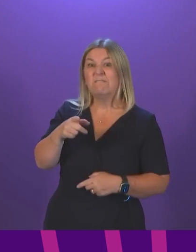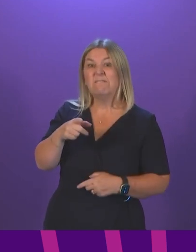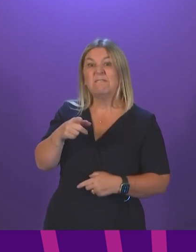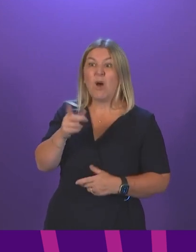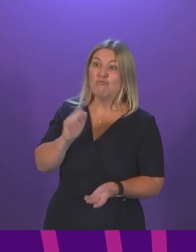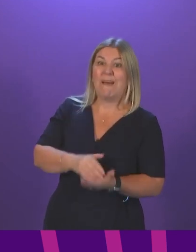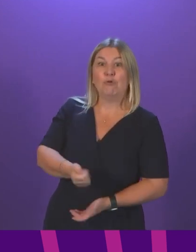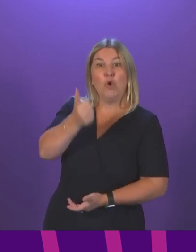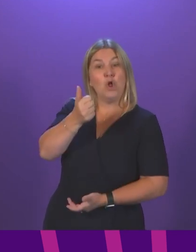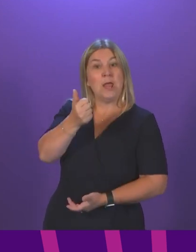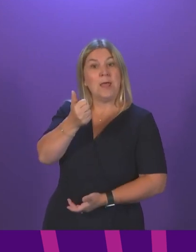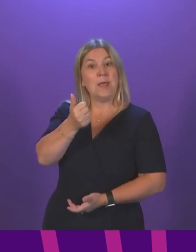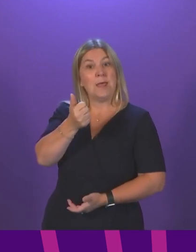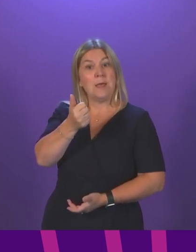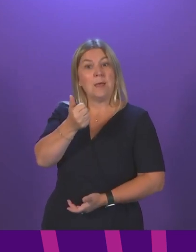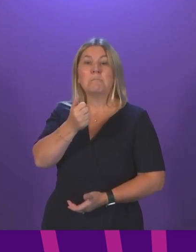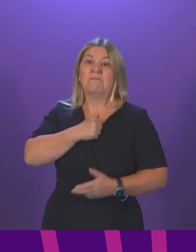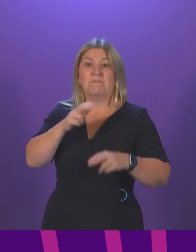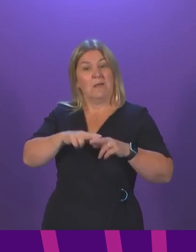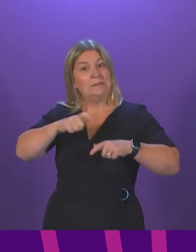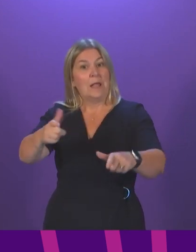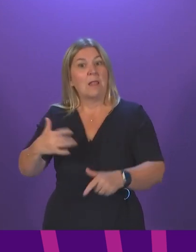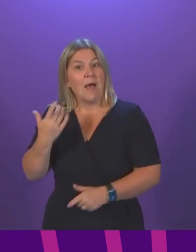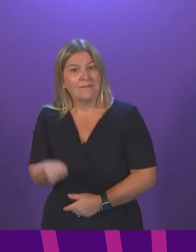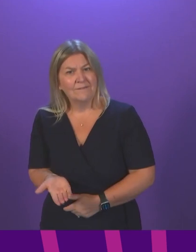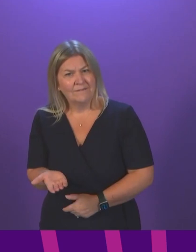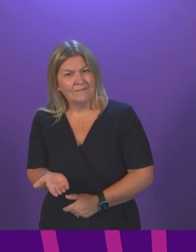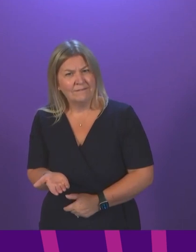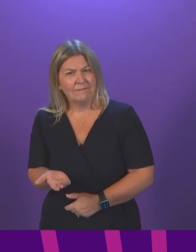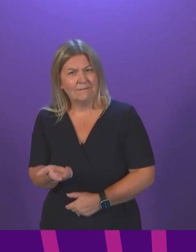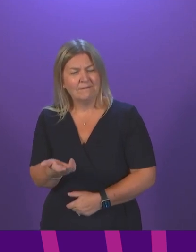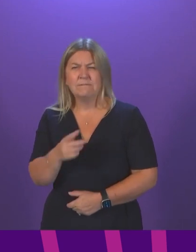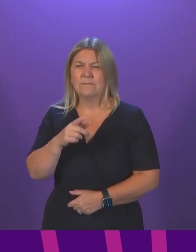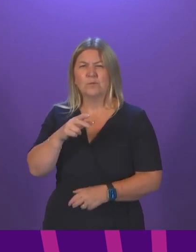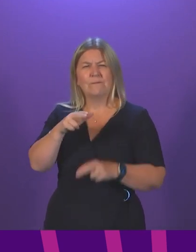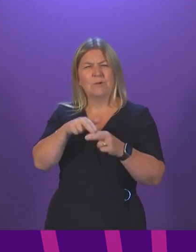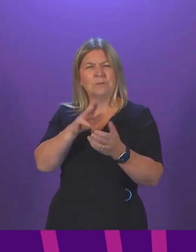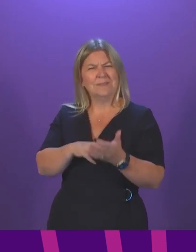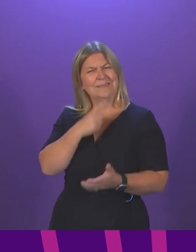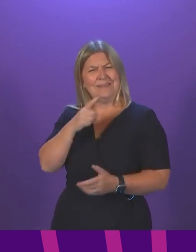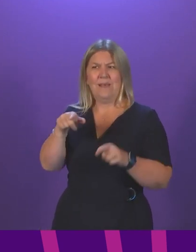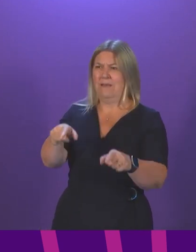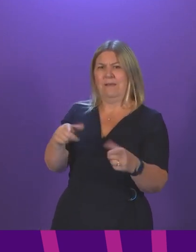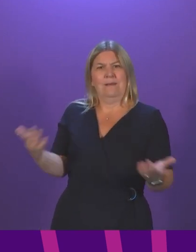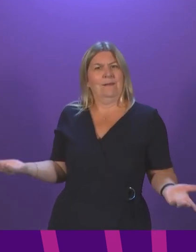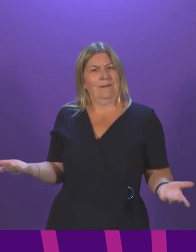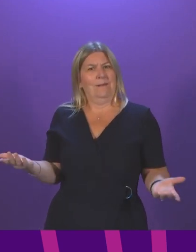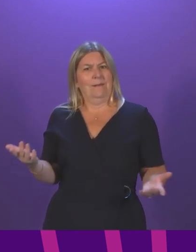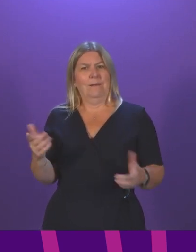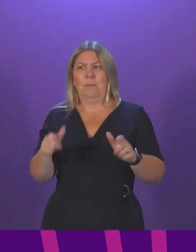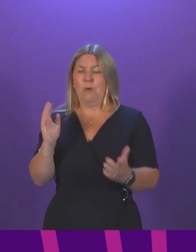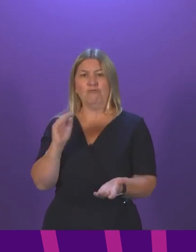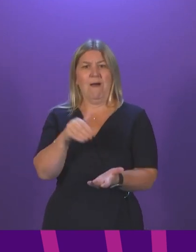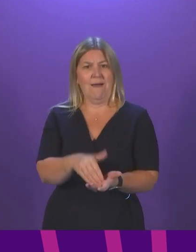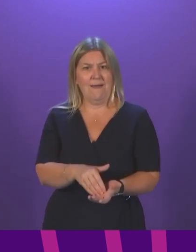So what does the First Minister have to say to ambulance crews who turn up to try and save people's lives lives, only to pronounce him as dead?